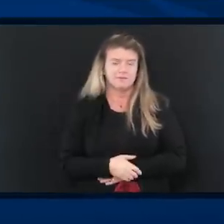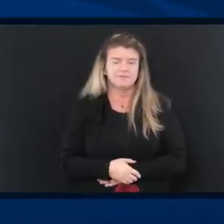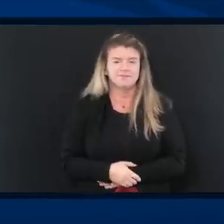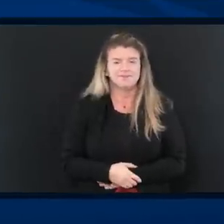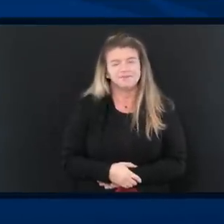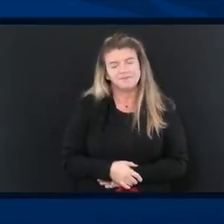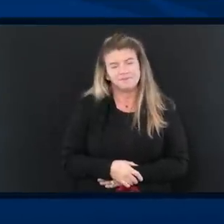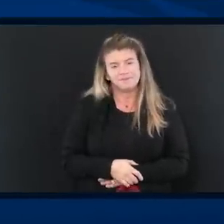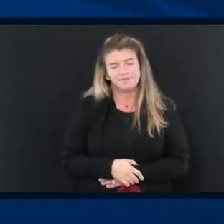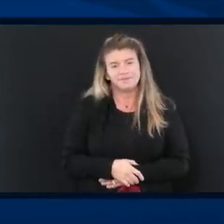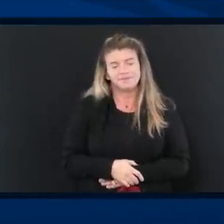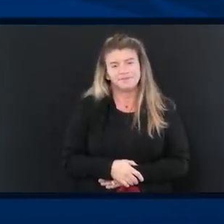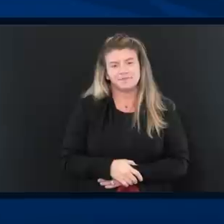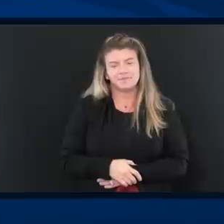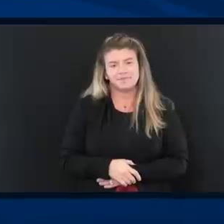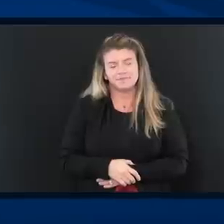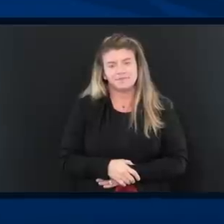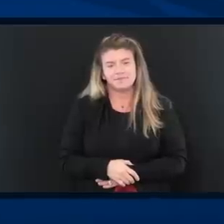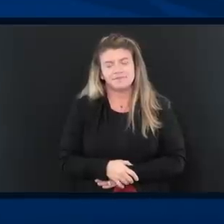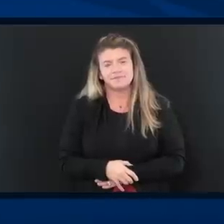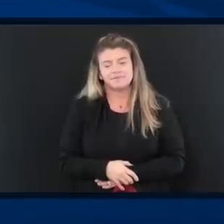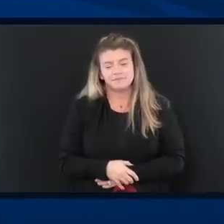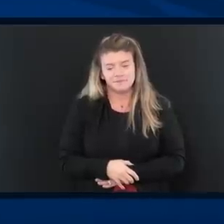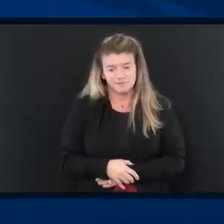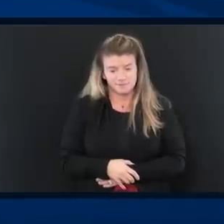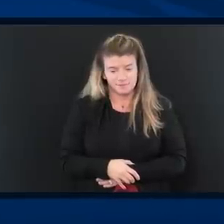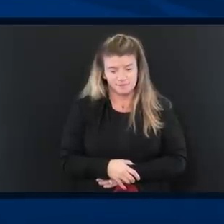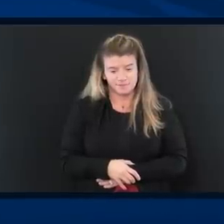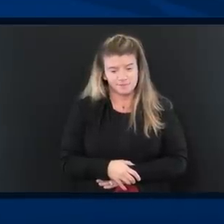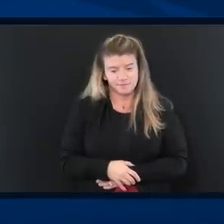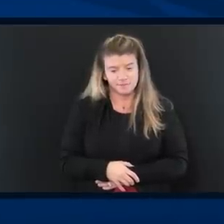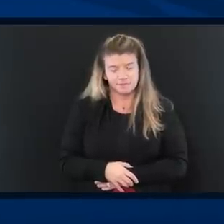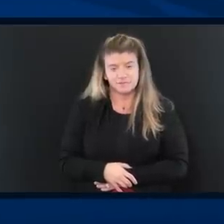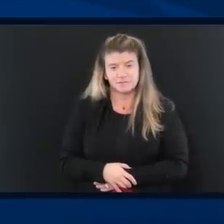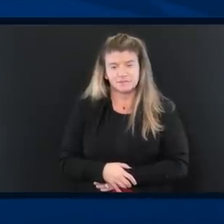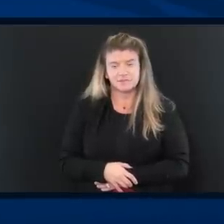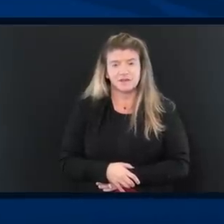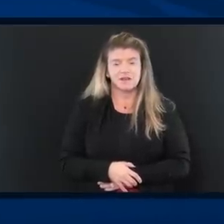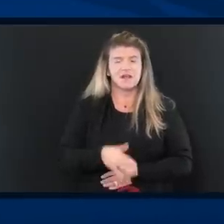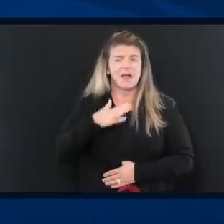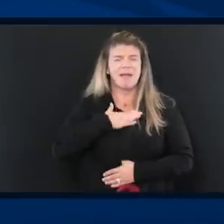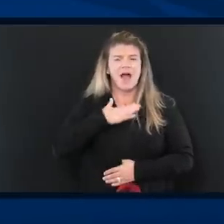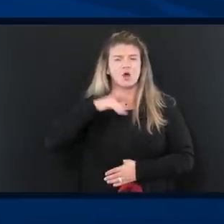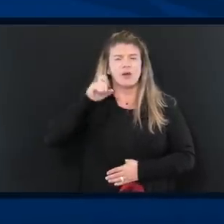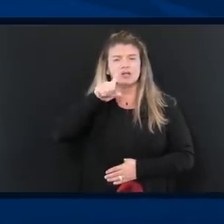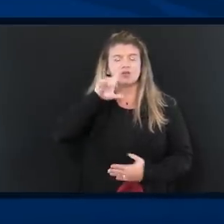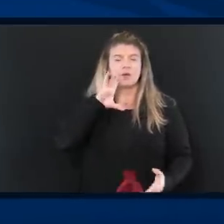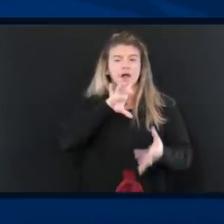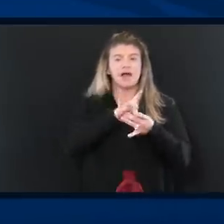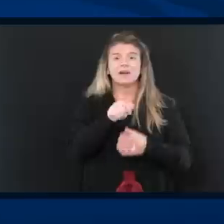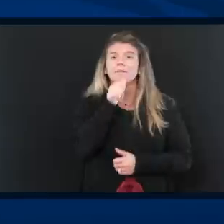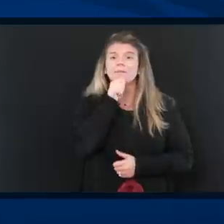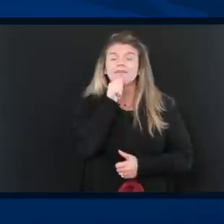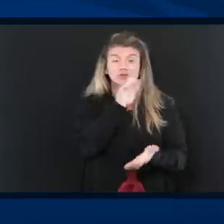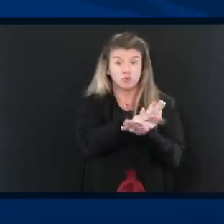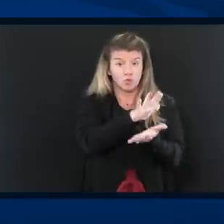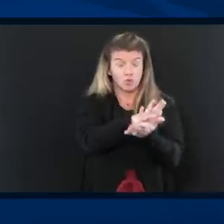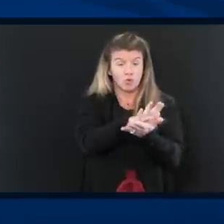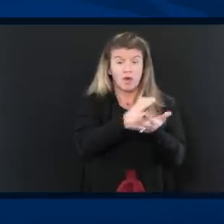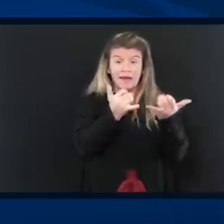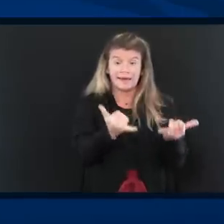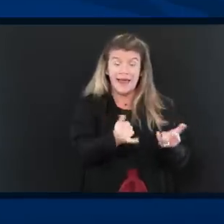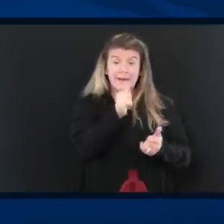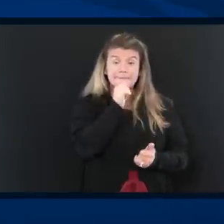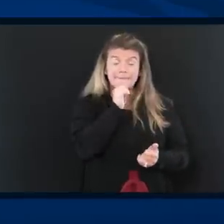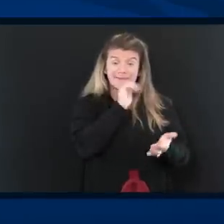Thanks governor. I want to ask a question. It might be actually a couple of questions about private schools. With private schools being able to open,